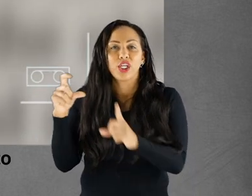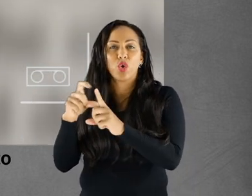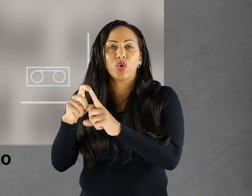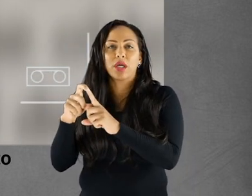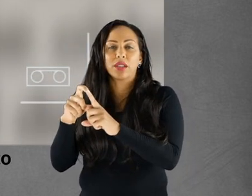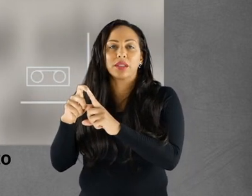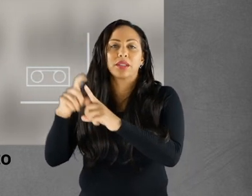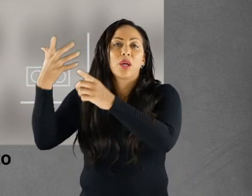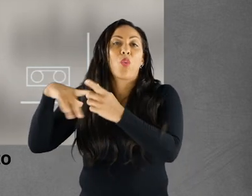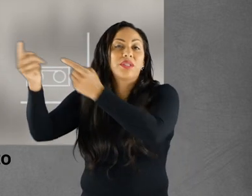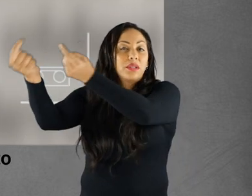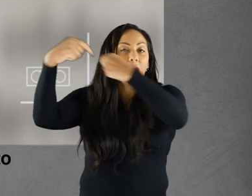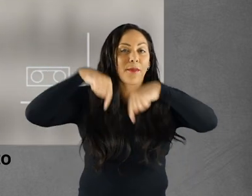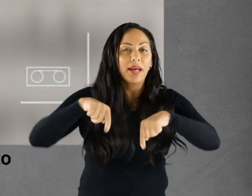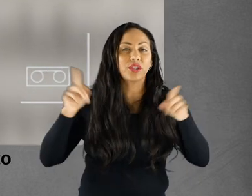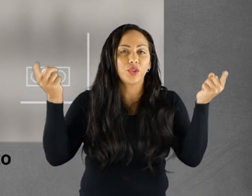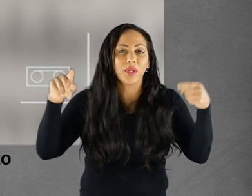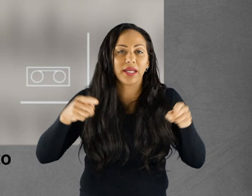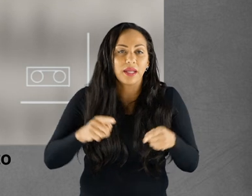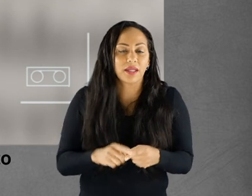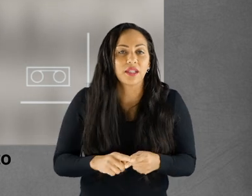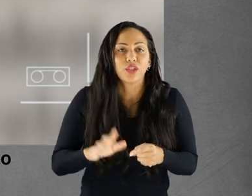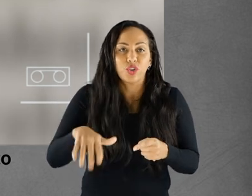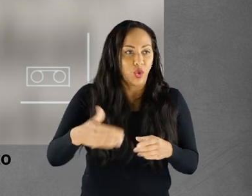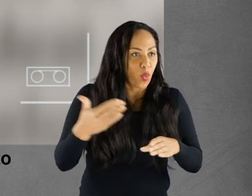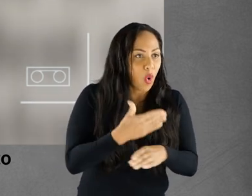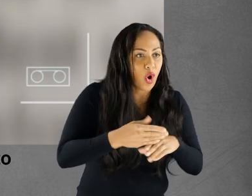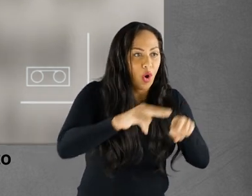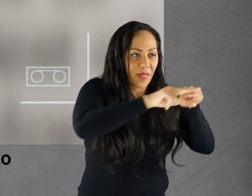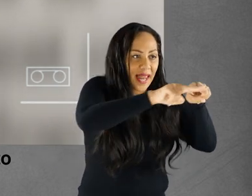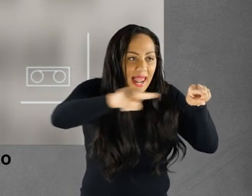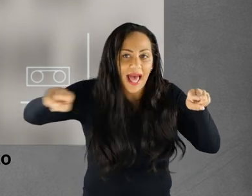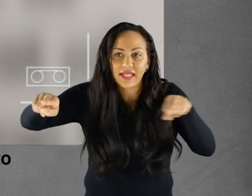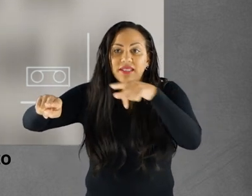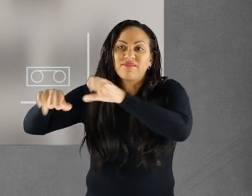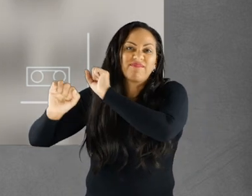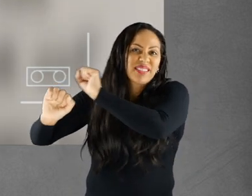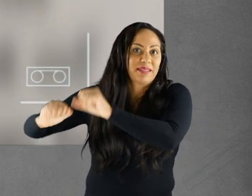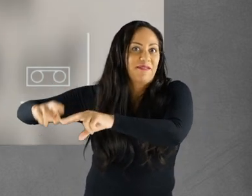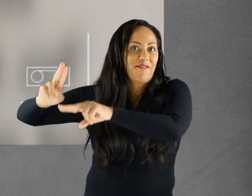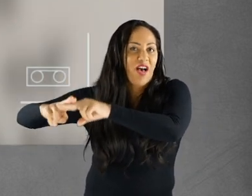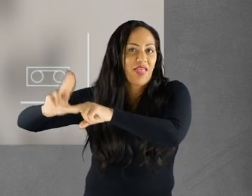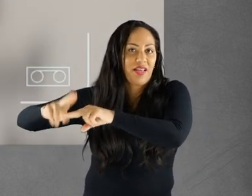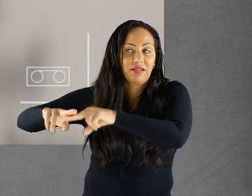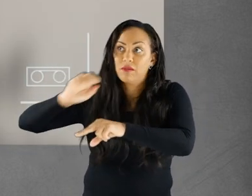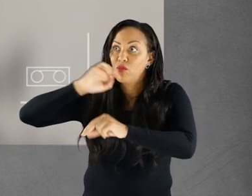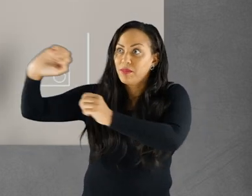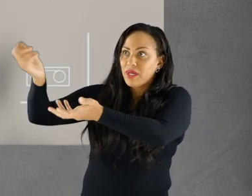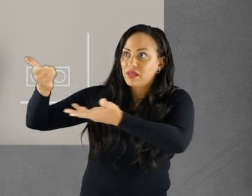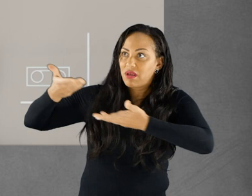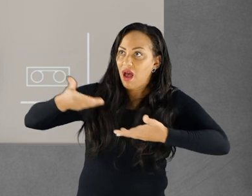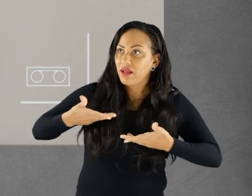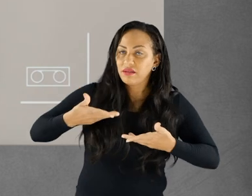sons and three daughters. He wanted to stay in India to cultivate and develop his many acres of land which belonged to his father.